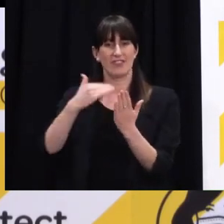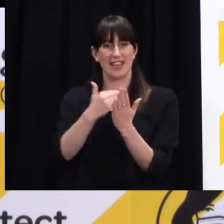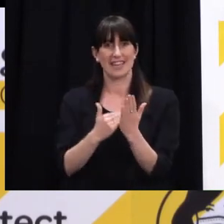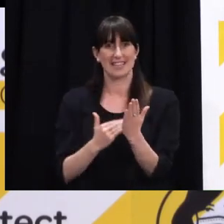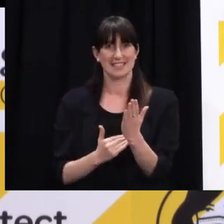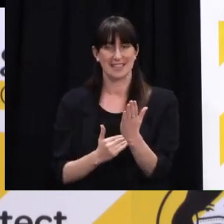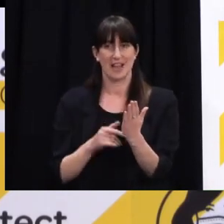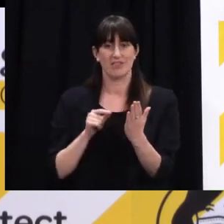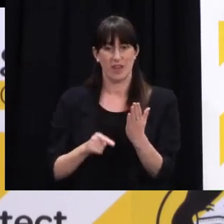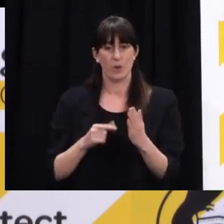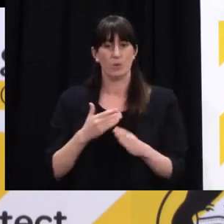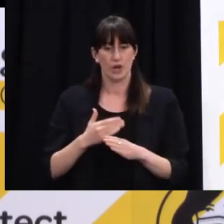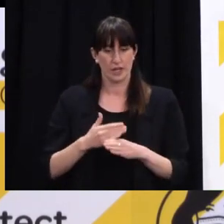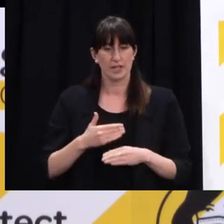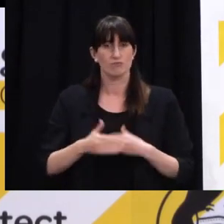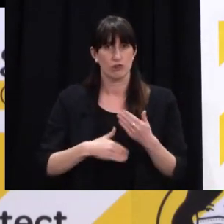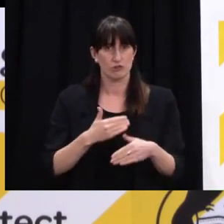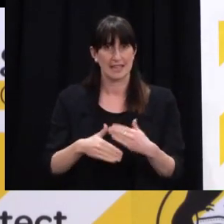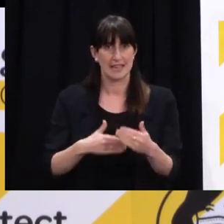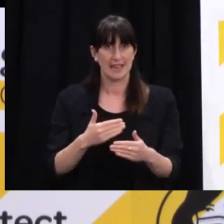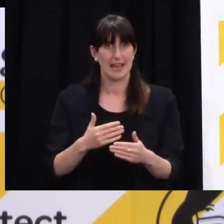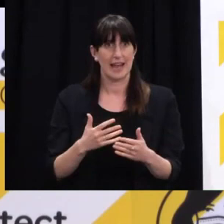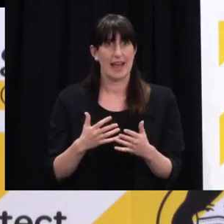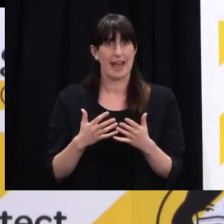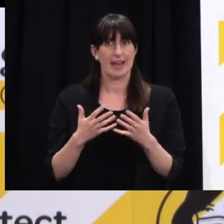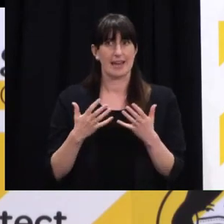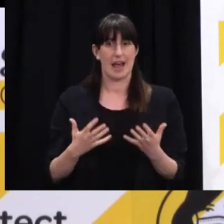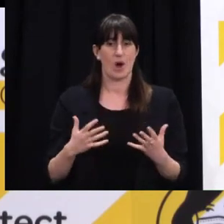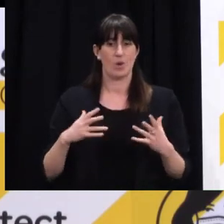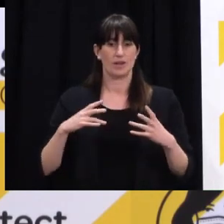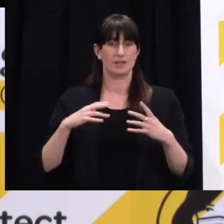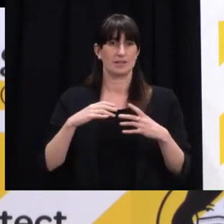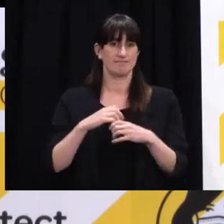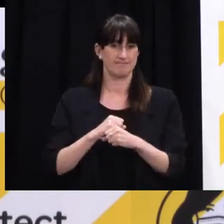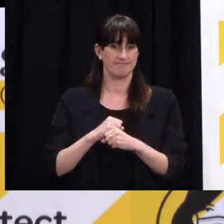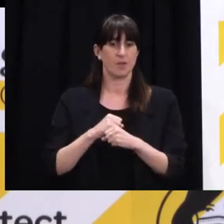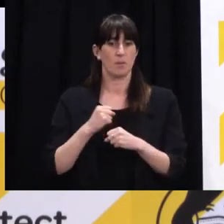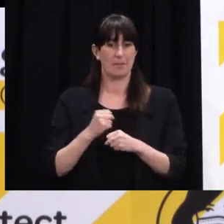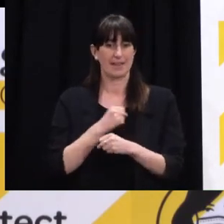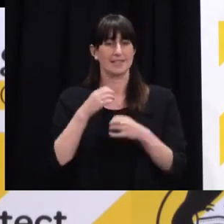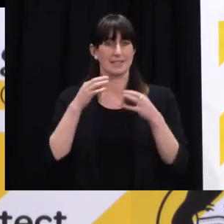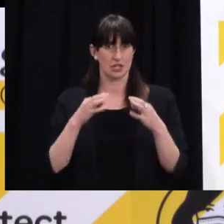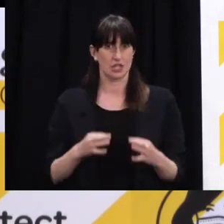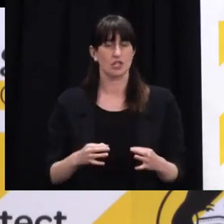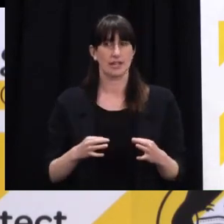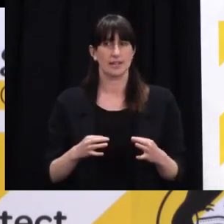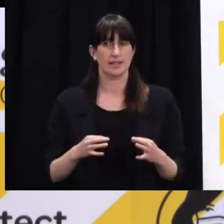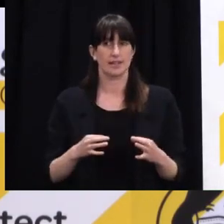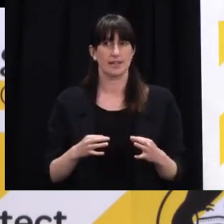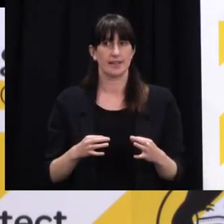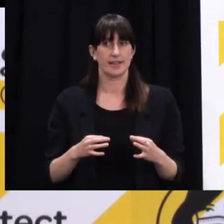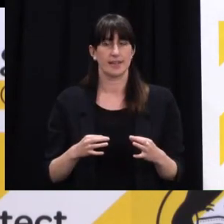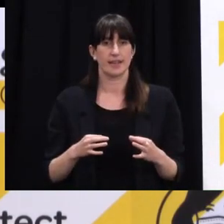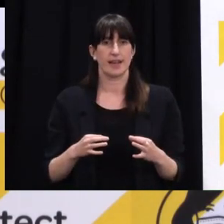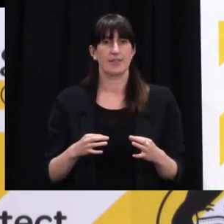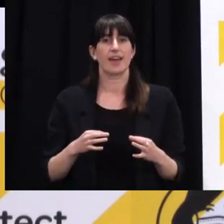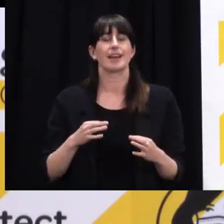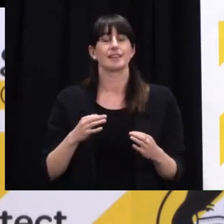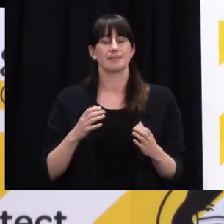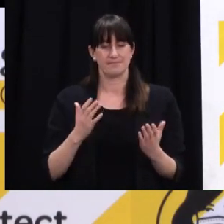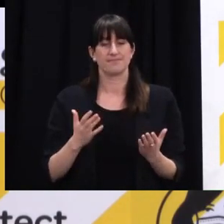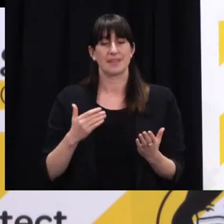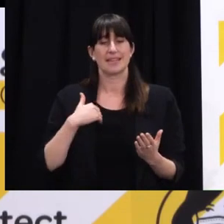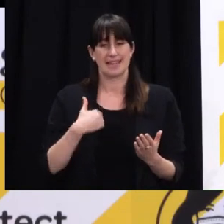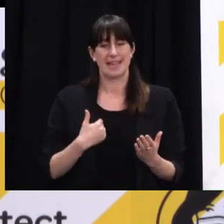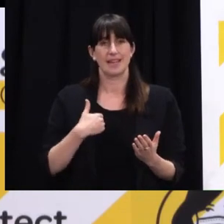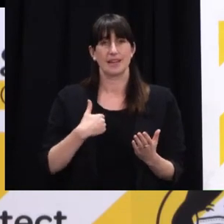proceeded as was signalled and has now come to its conclusion, and the decision has been made now to require pre-departure testing